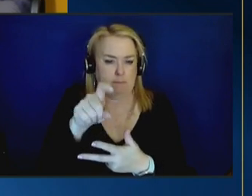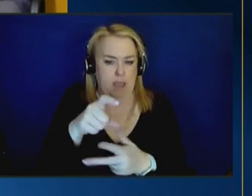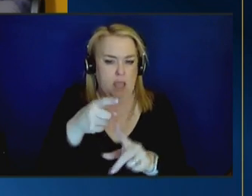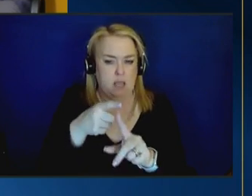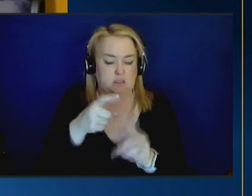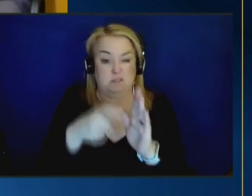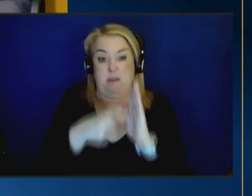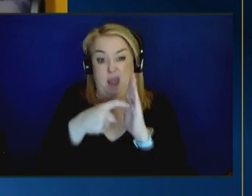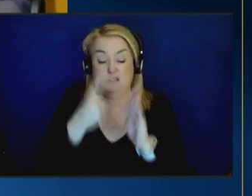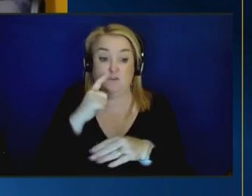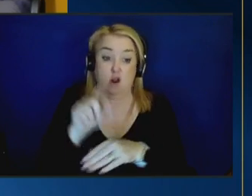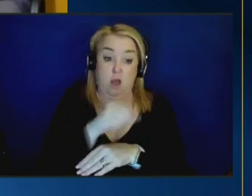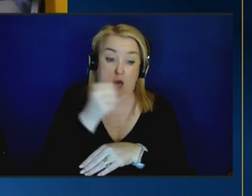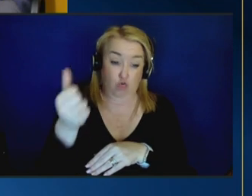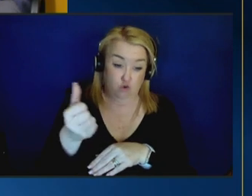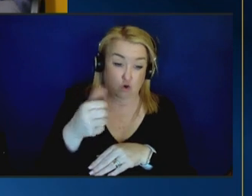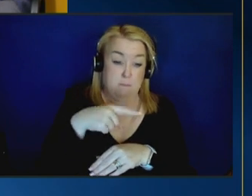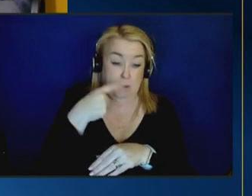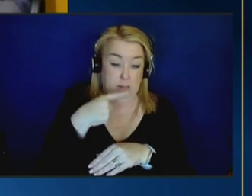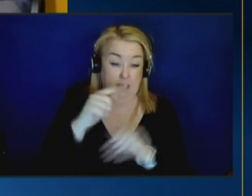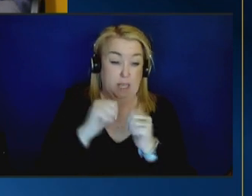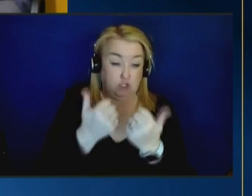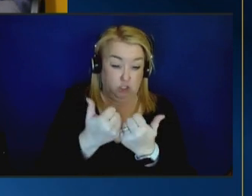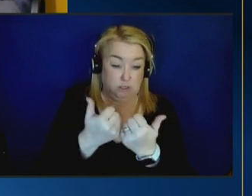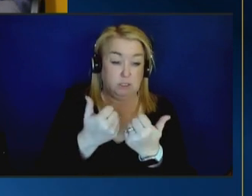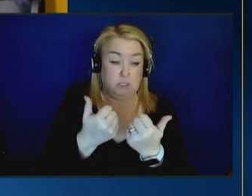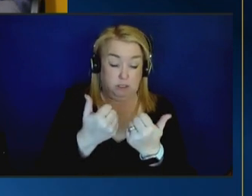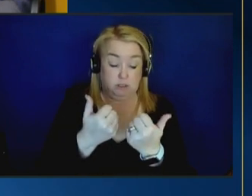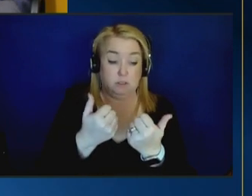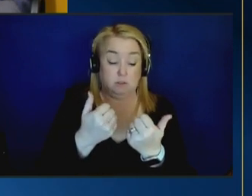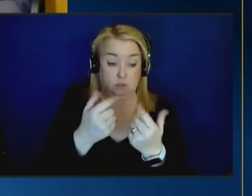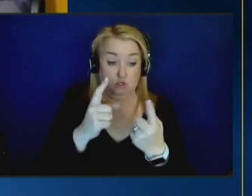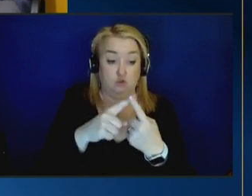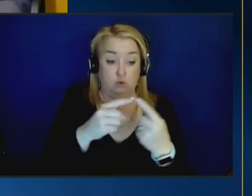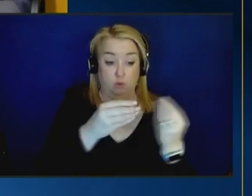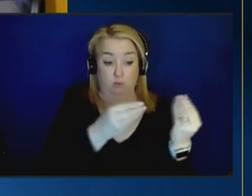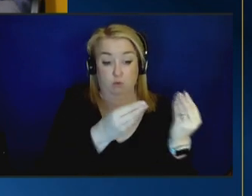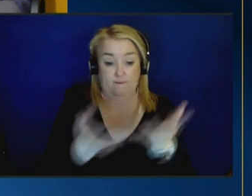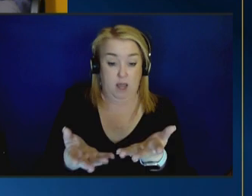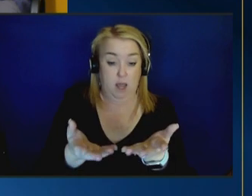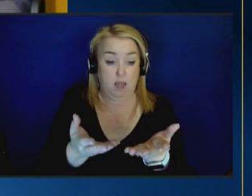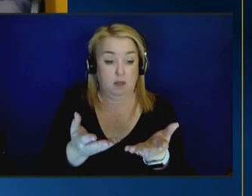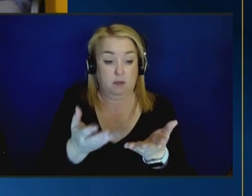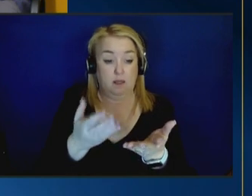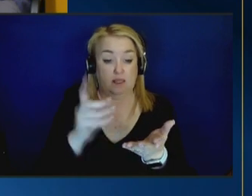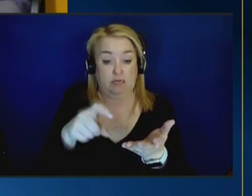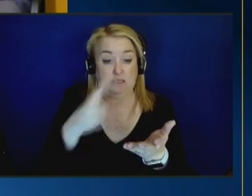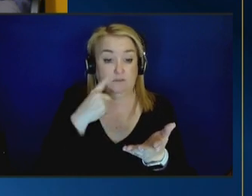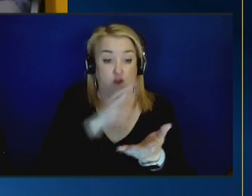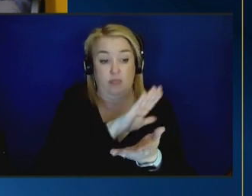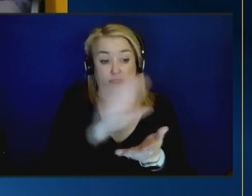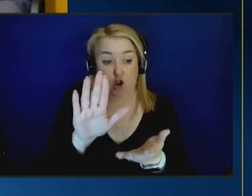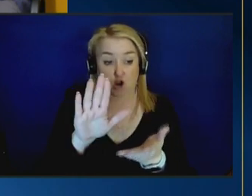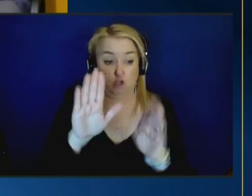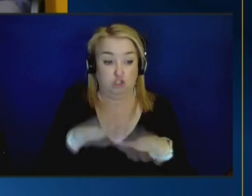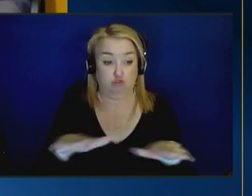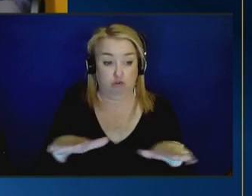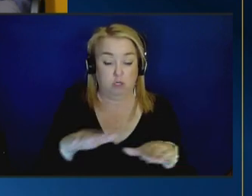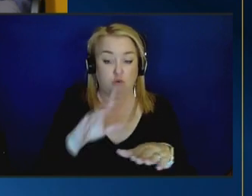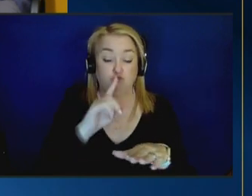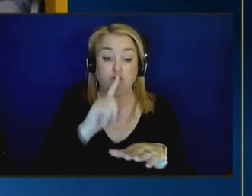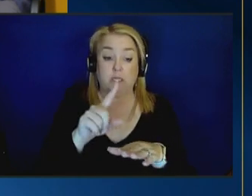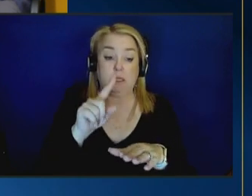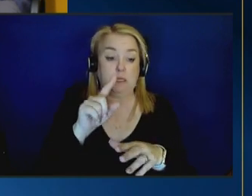they can receive their public benefits to ensure they provide all of the concrete needs for their children and so really it gets down to